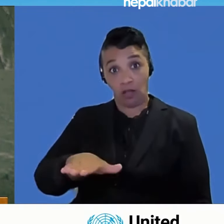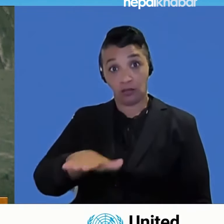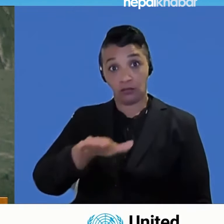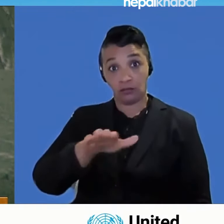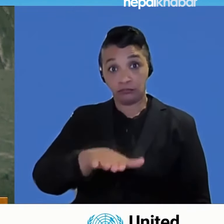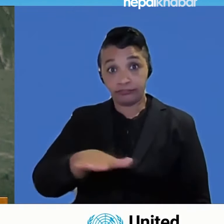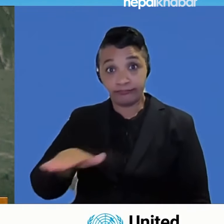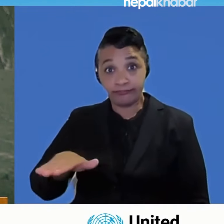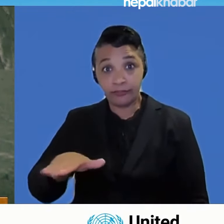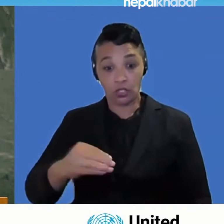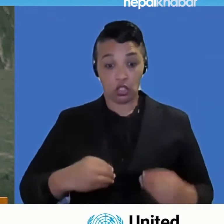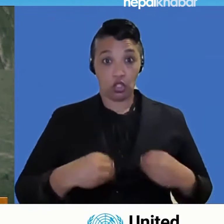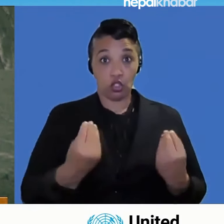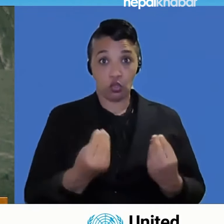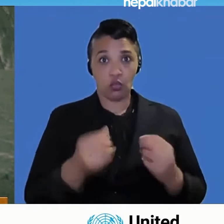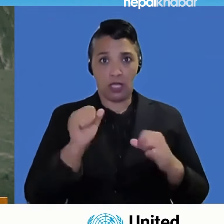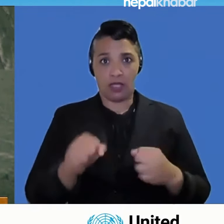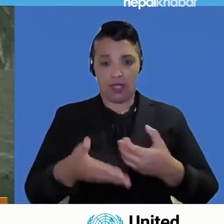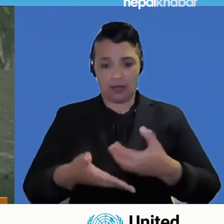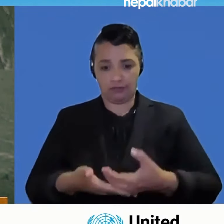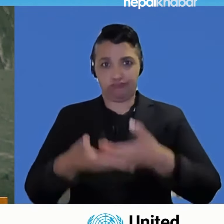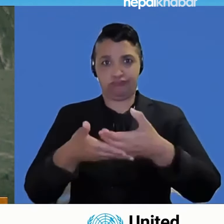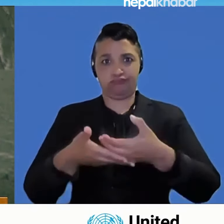Mr. President,